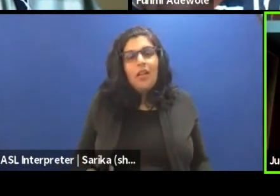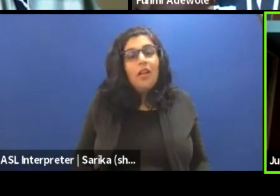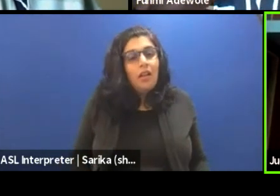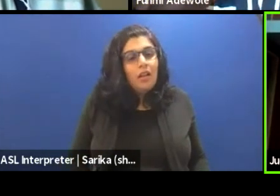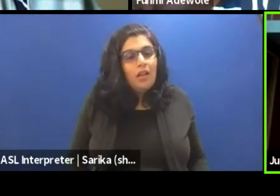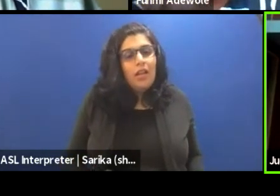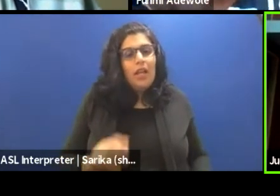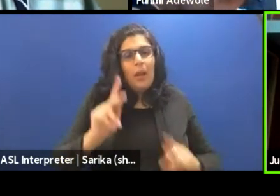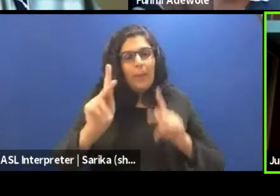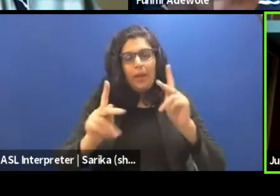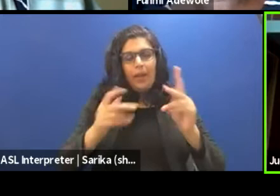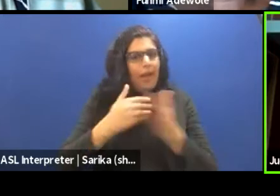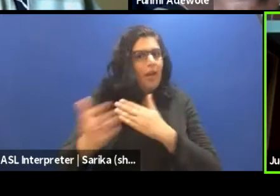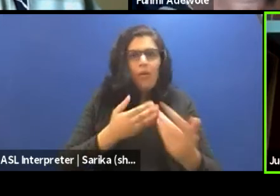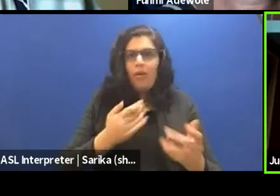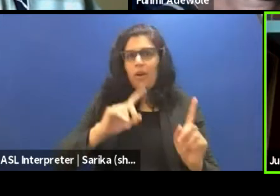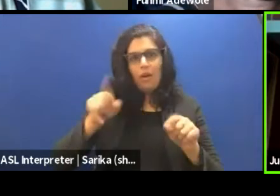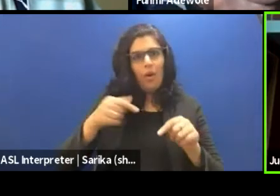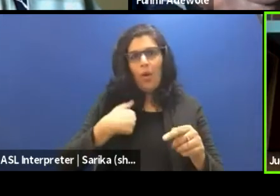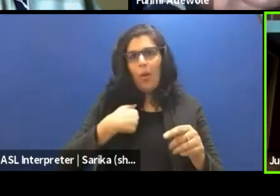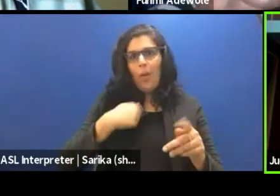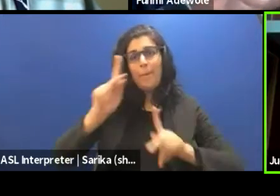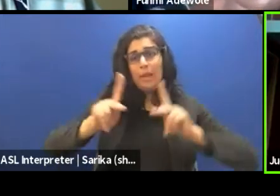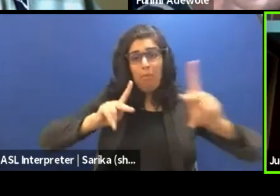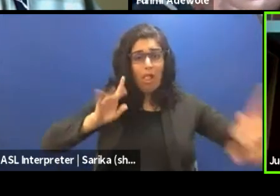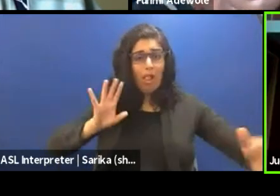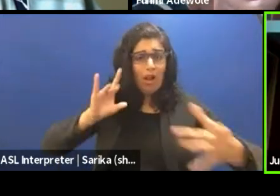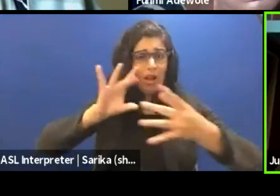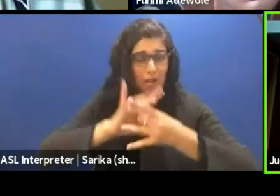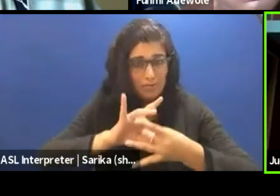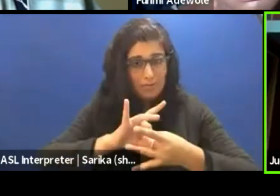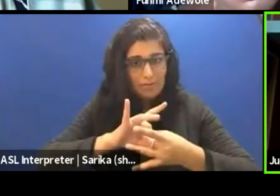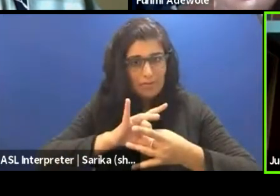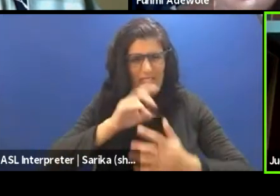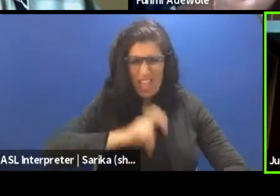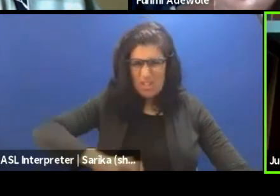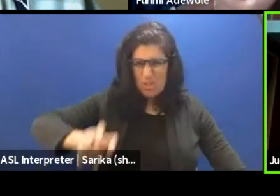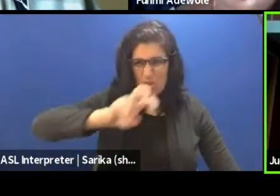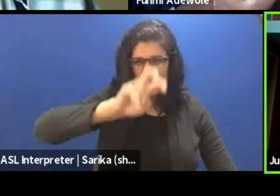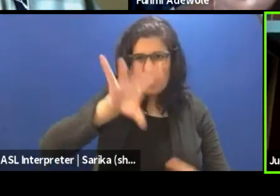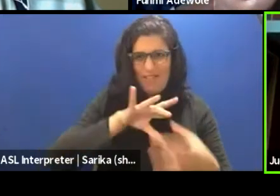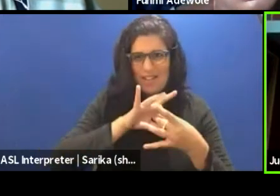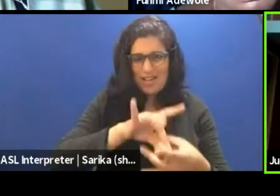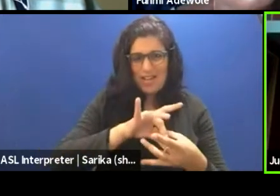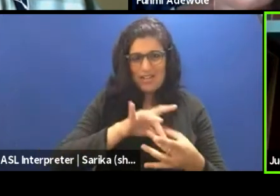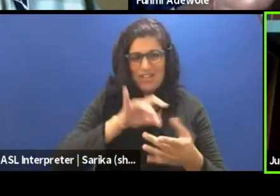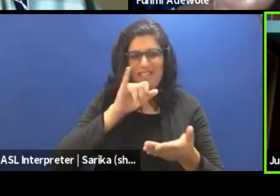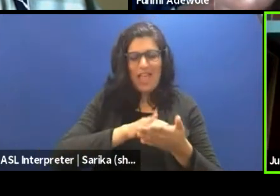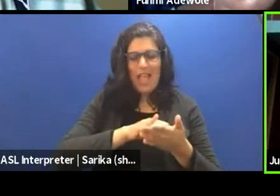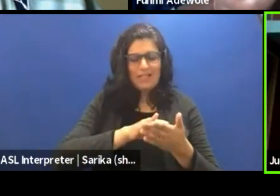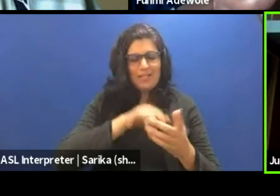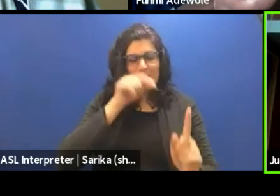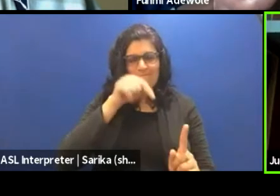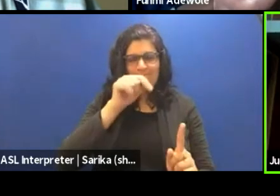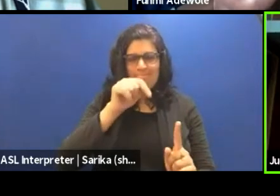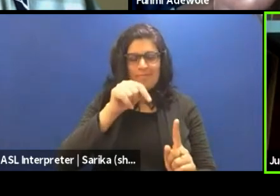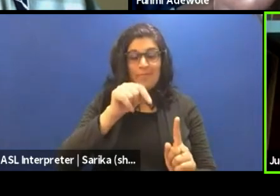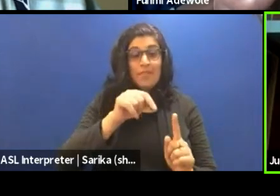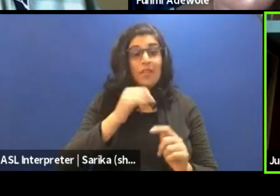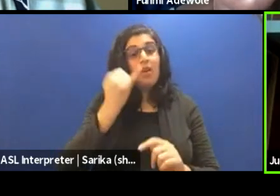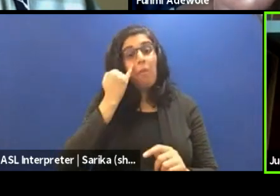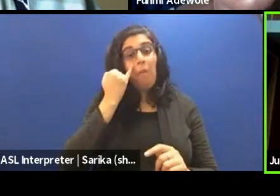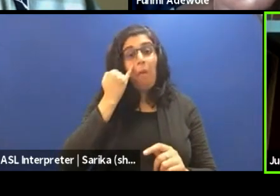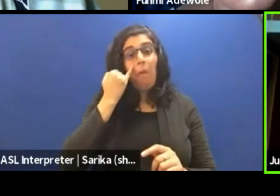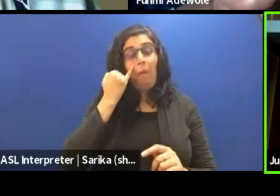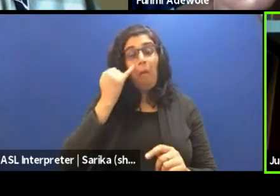people connect to it. But how, what is the journey of connection, is where the concern is, what is like, you know, if you take a